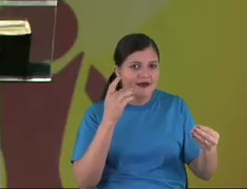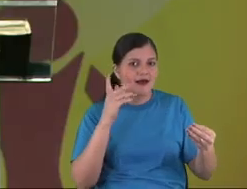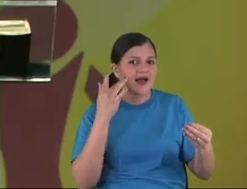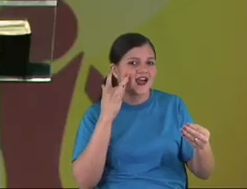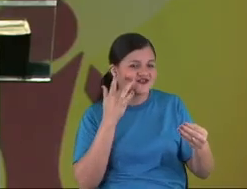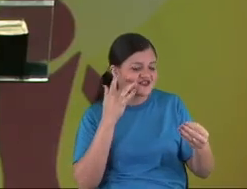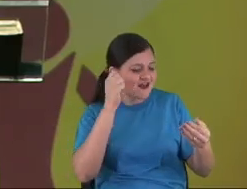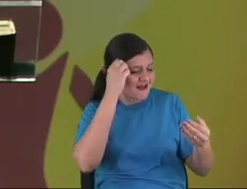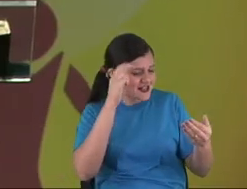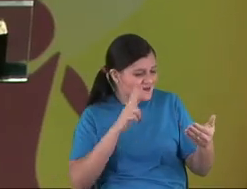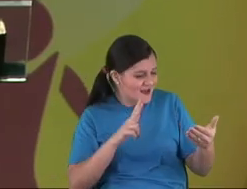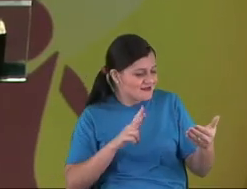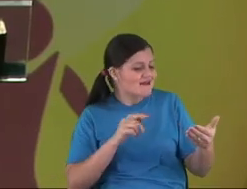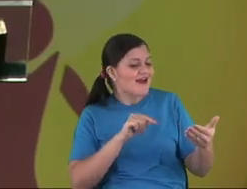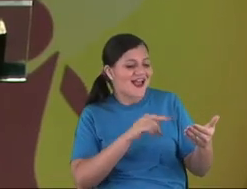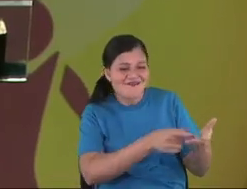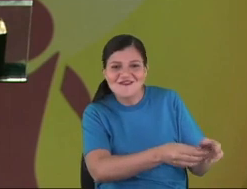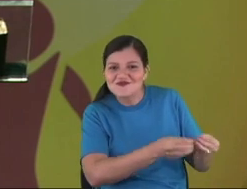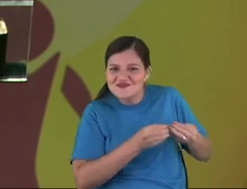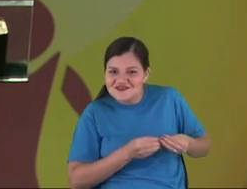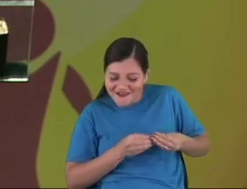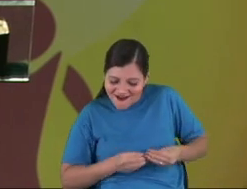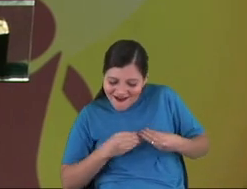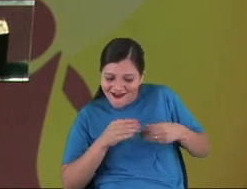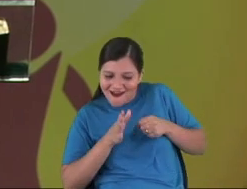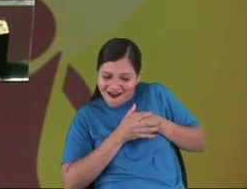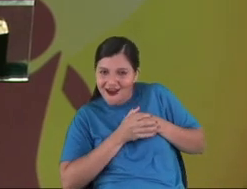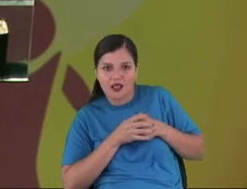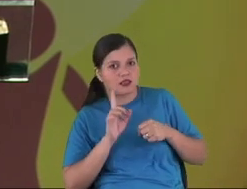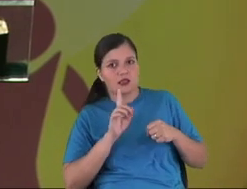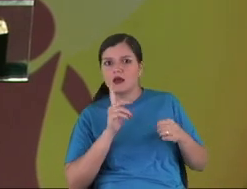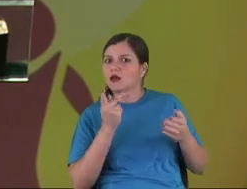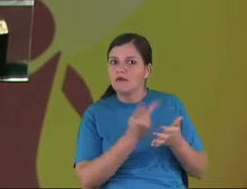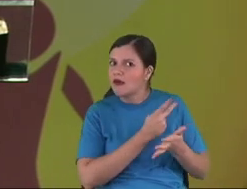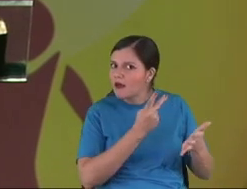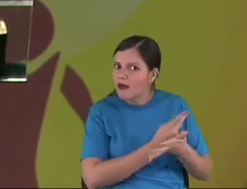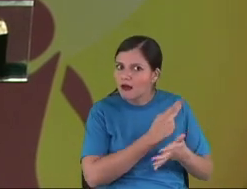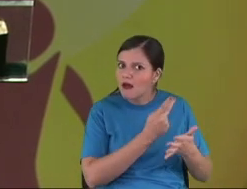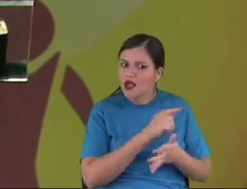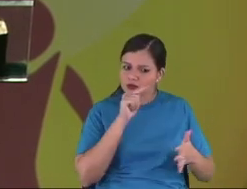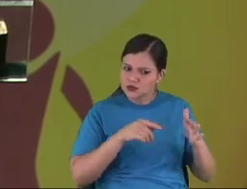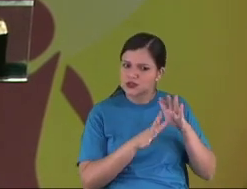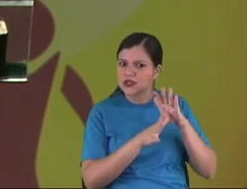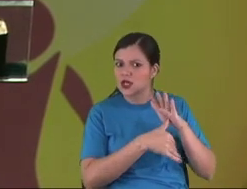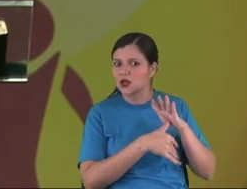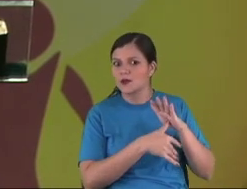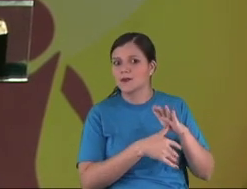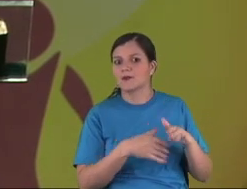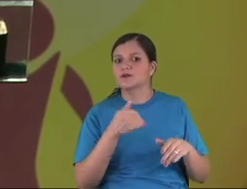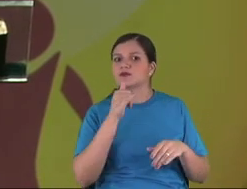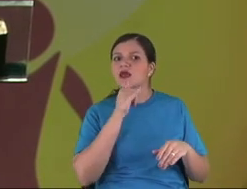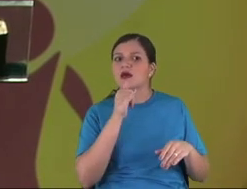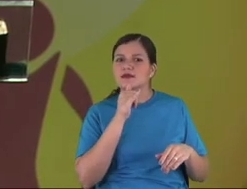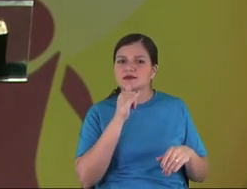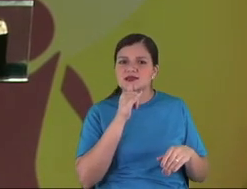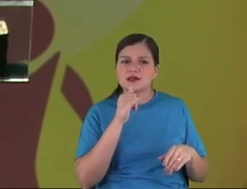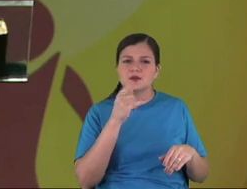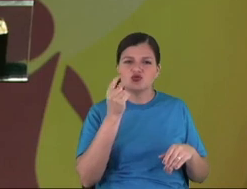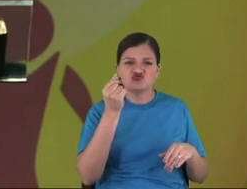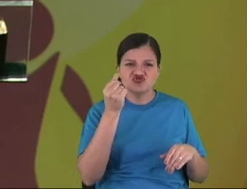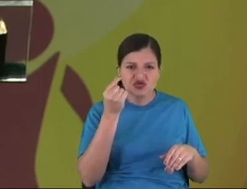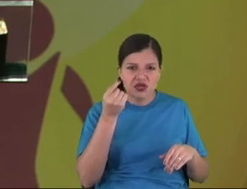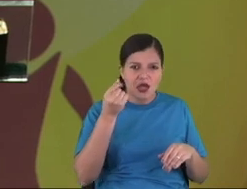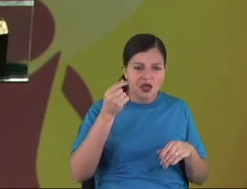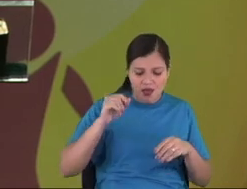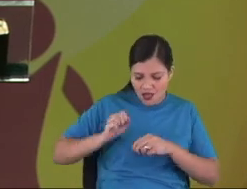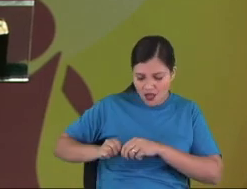When you see someone, if you see some money in the street, if you see some money on the